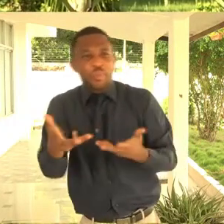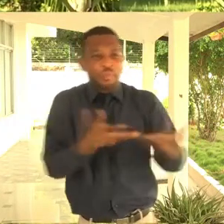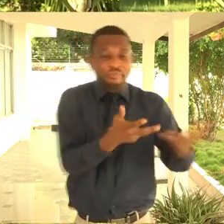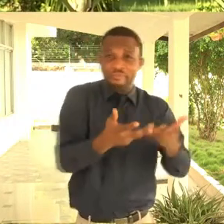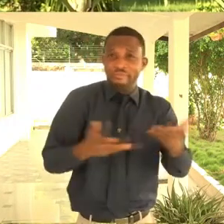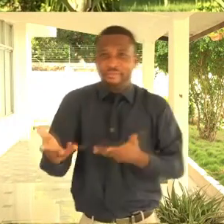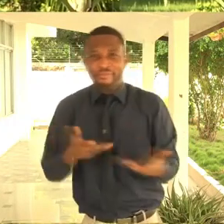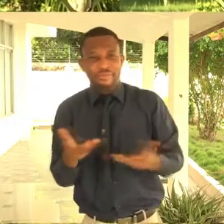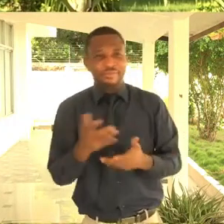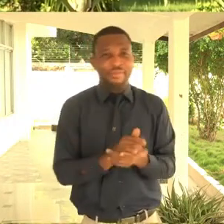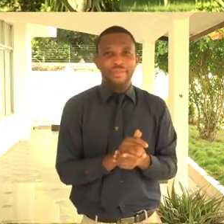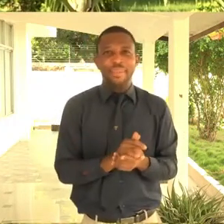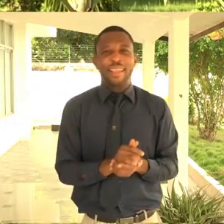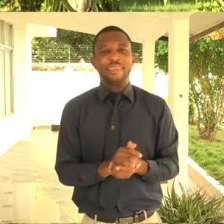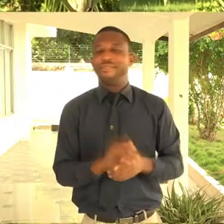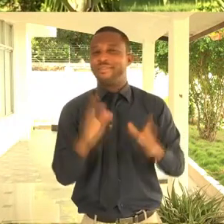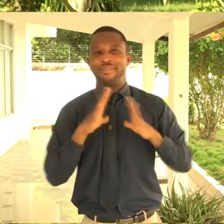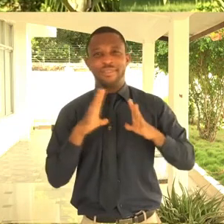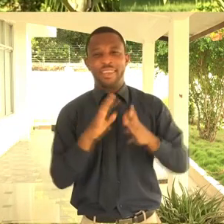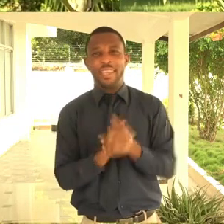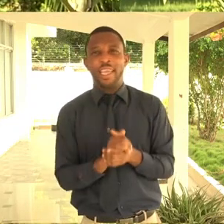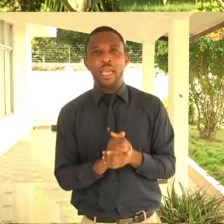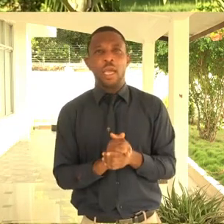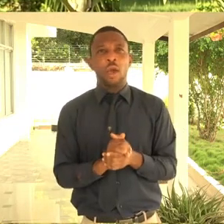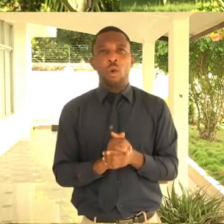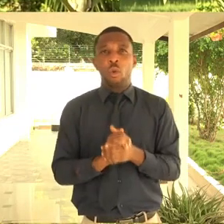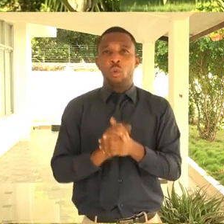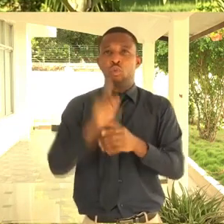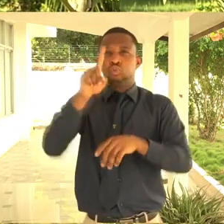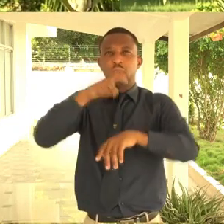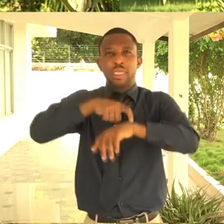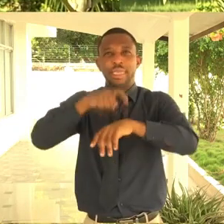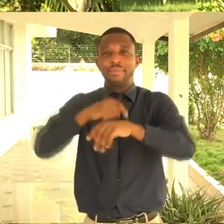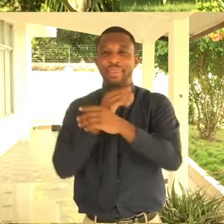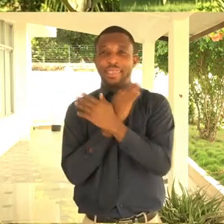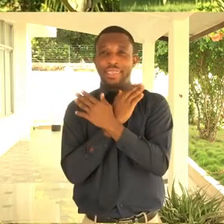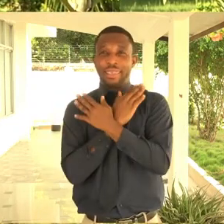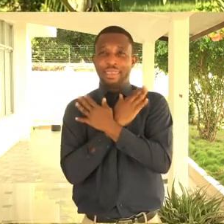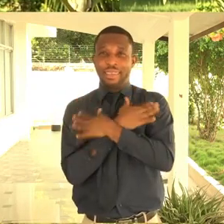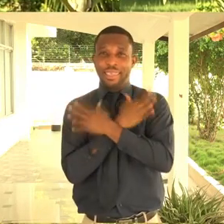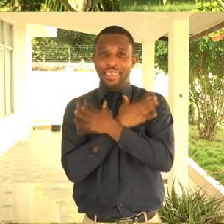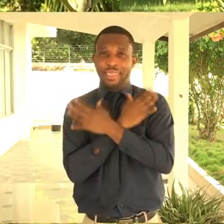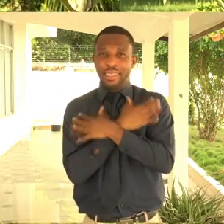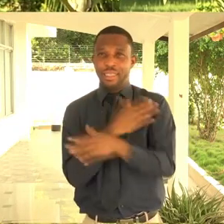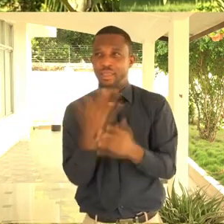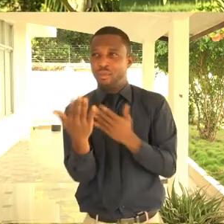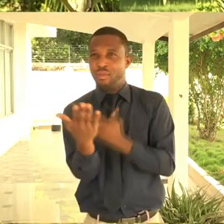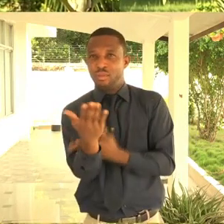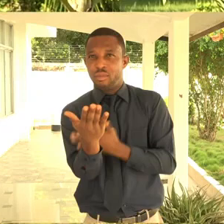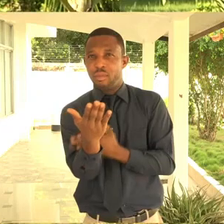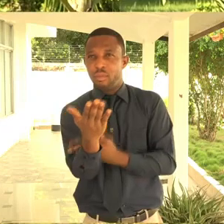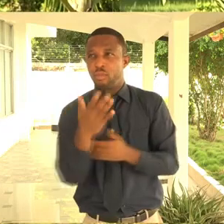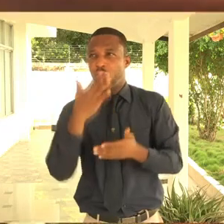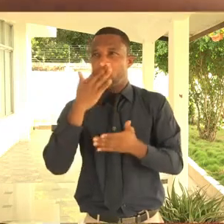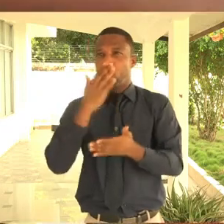home one Sunday morning and I had a call from their director that, hey, there's going to be, uh,